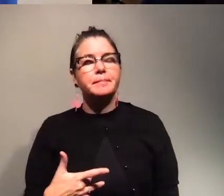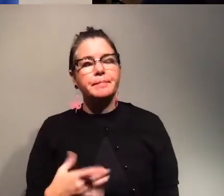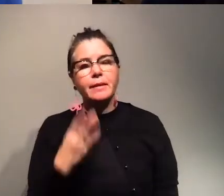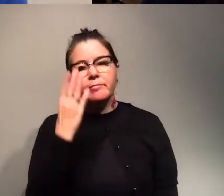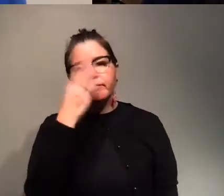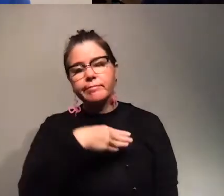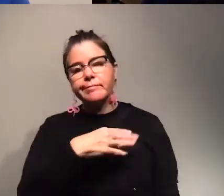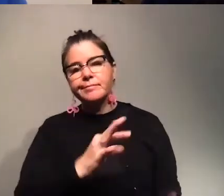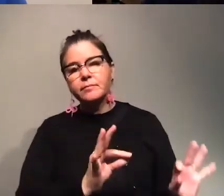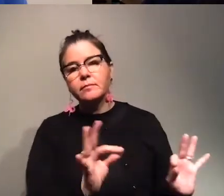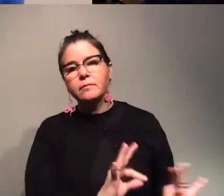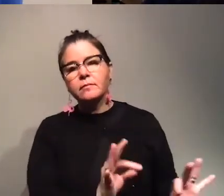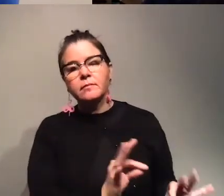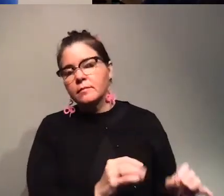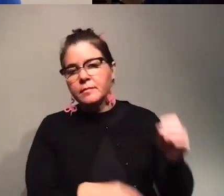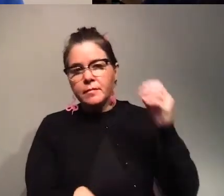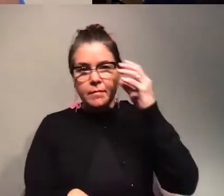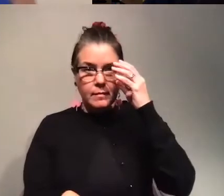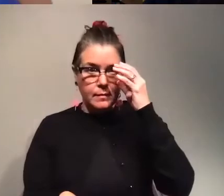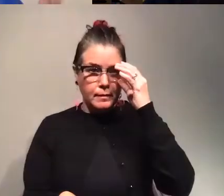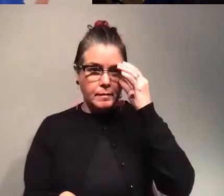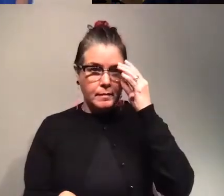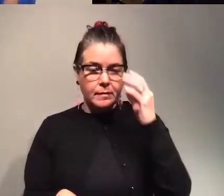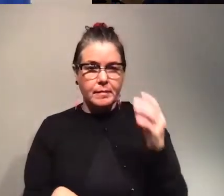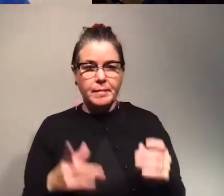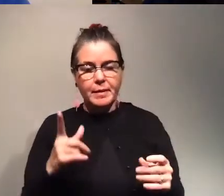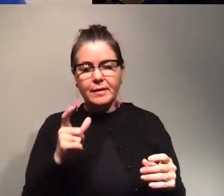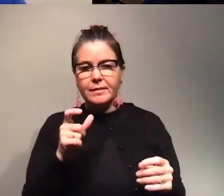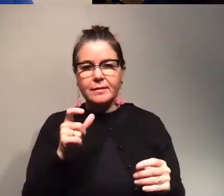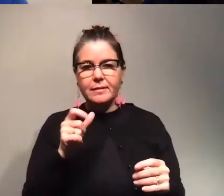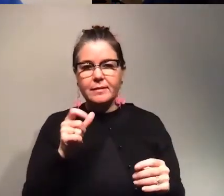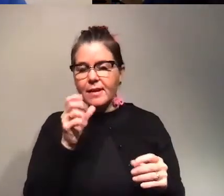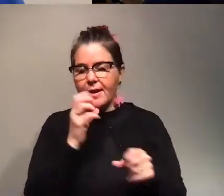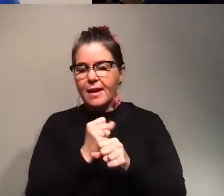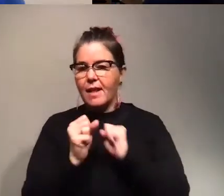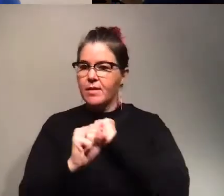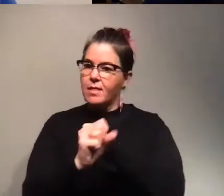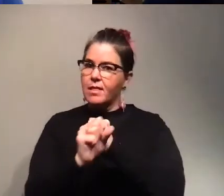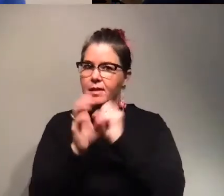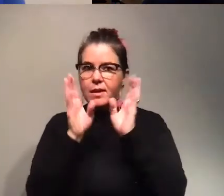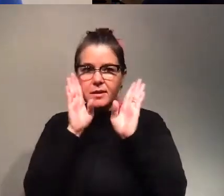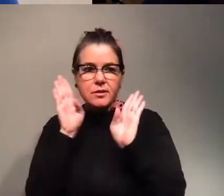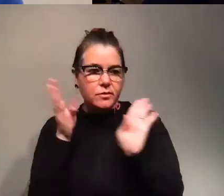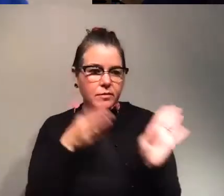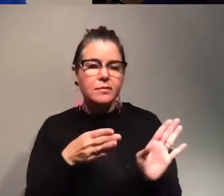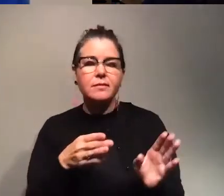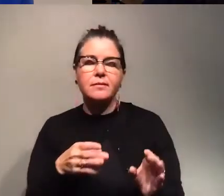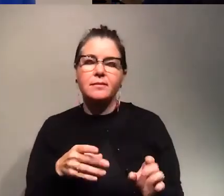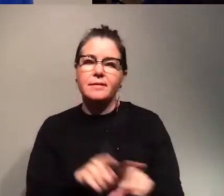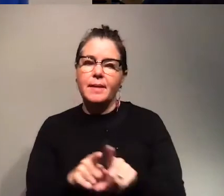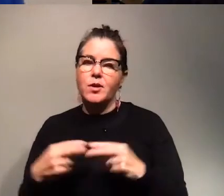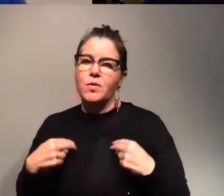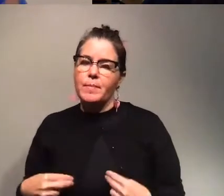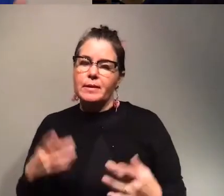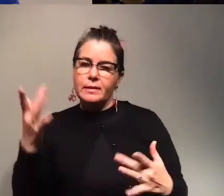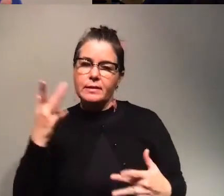uh because they don't receive as much attention as human diseases but plant